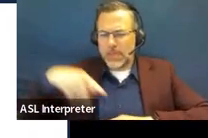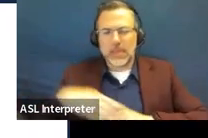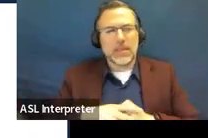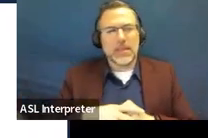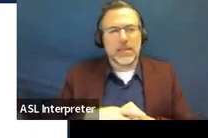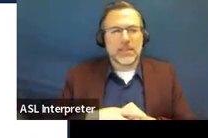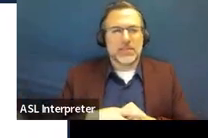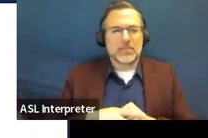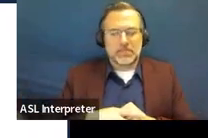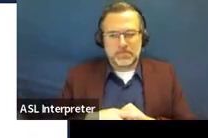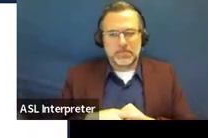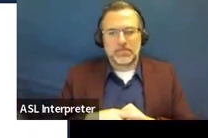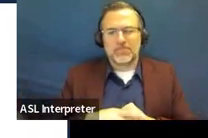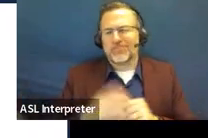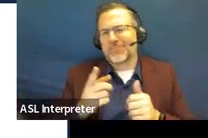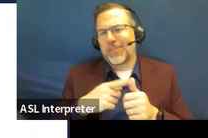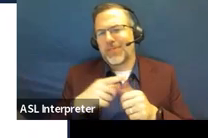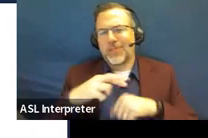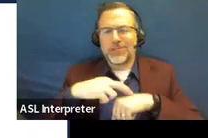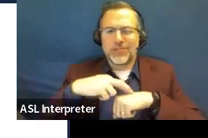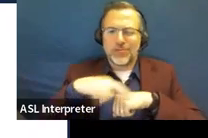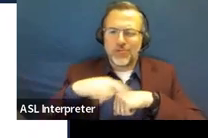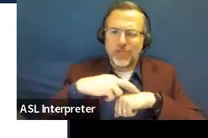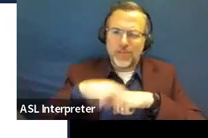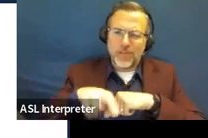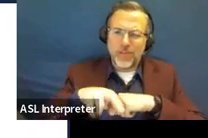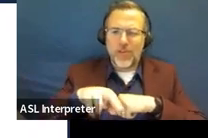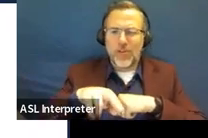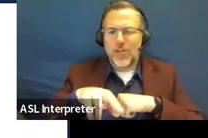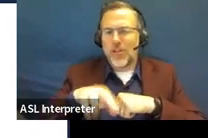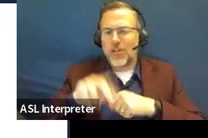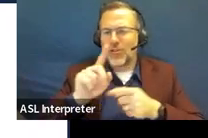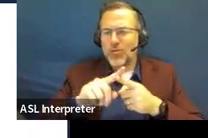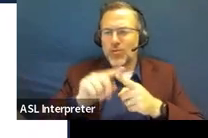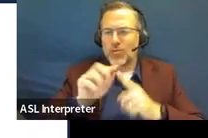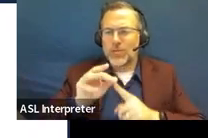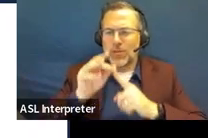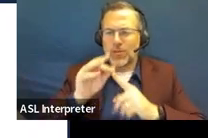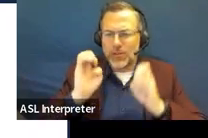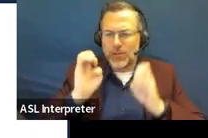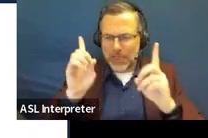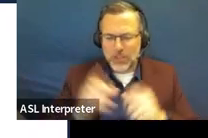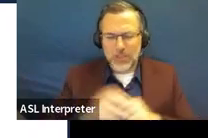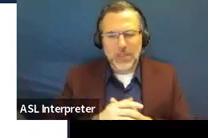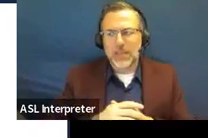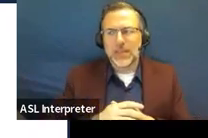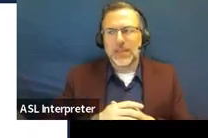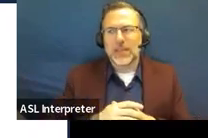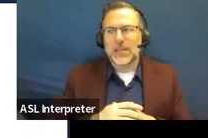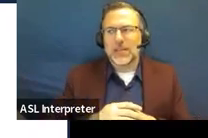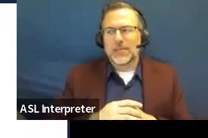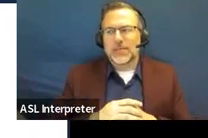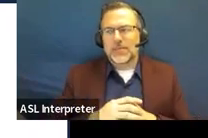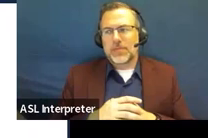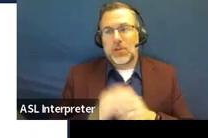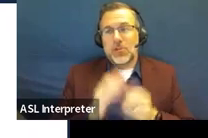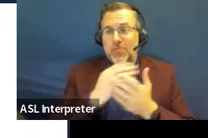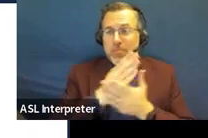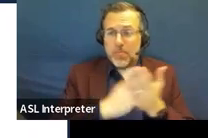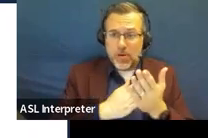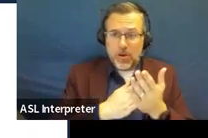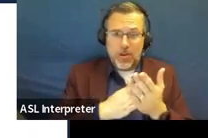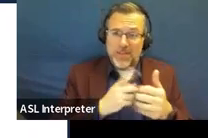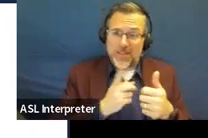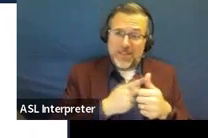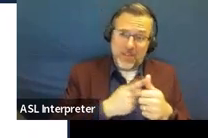referral and eligibility to special education. So reviewing as part of the initial or the re-evaluation, that